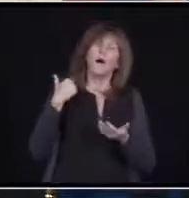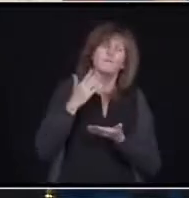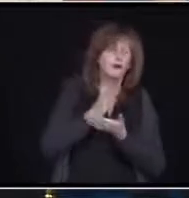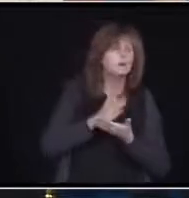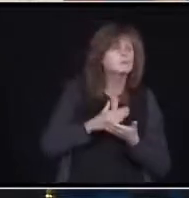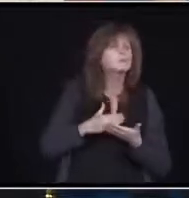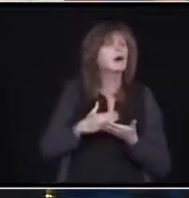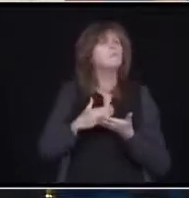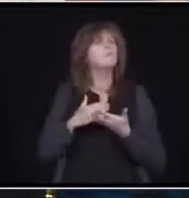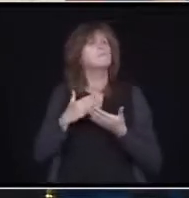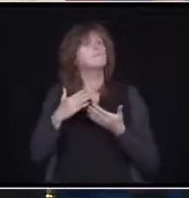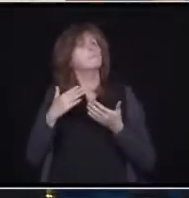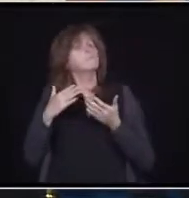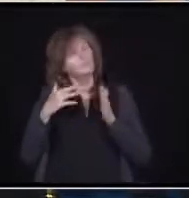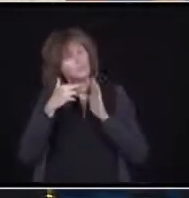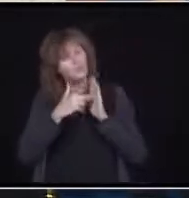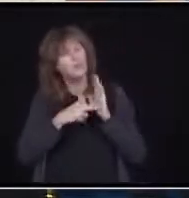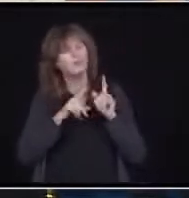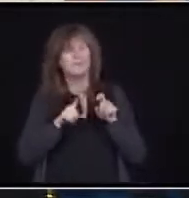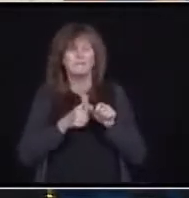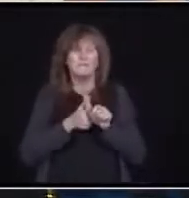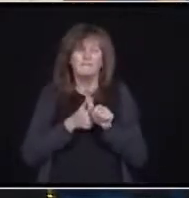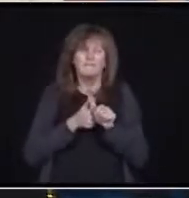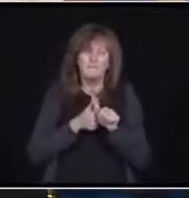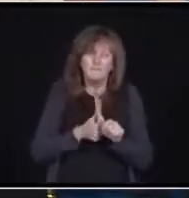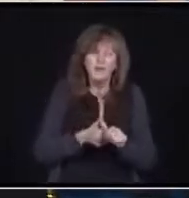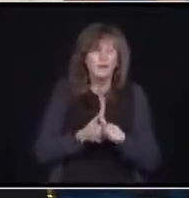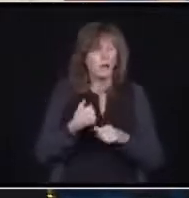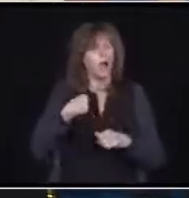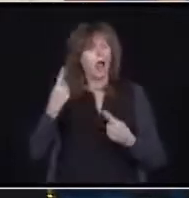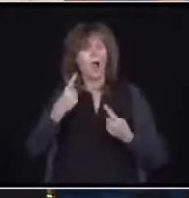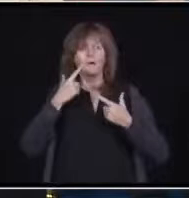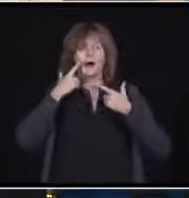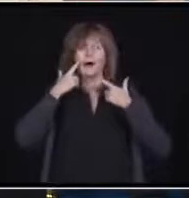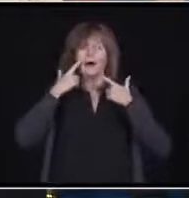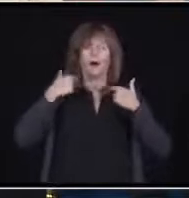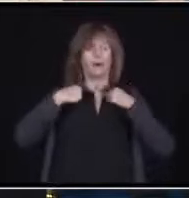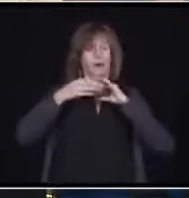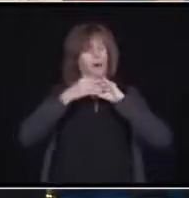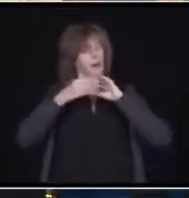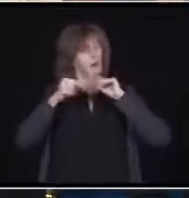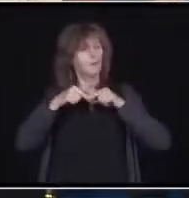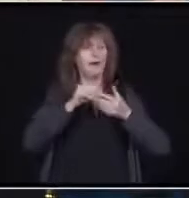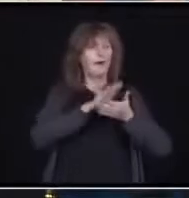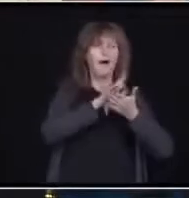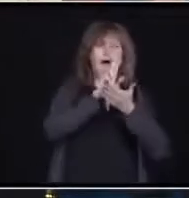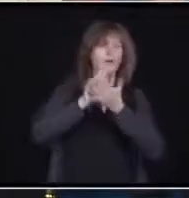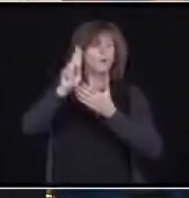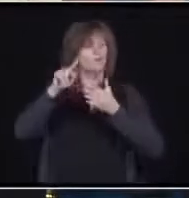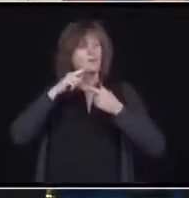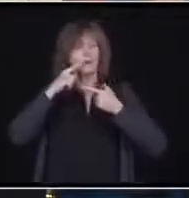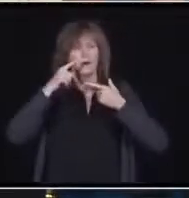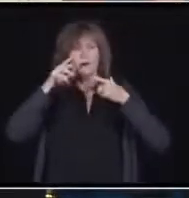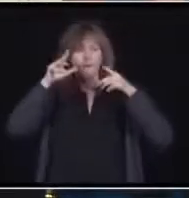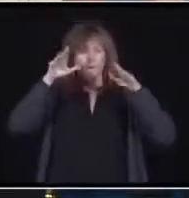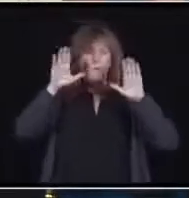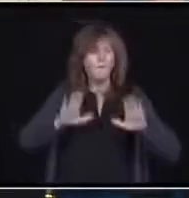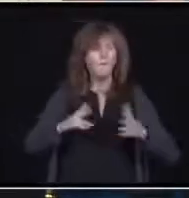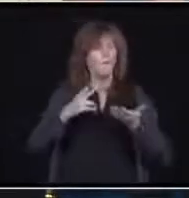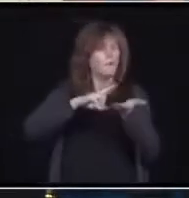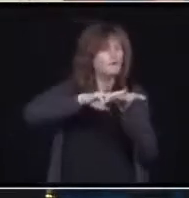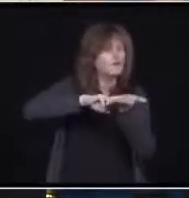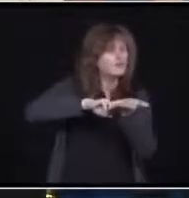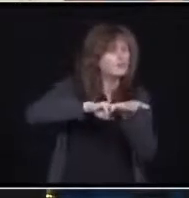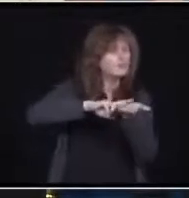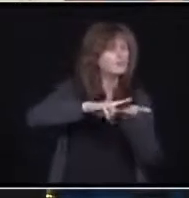is why I always brag about our universities and our colleges. Colleges are producing great nursing nurses, should say, and